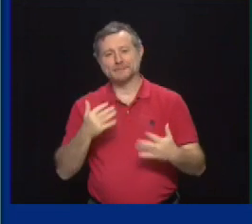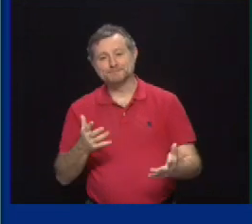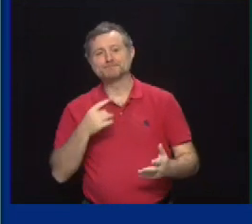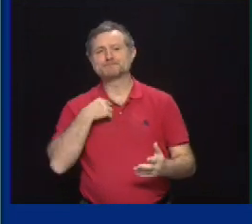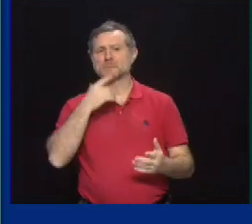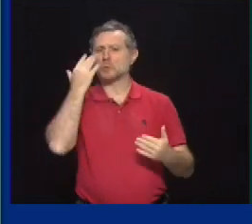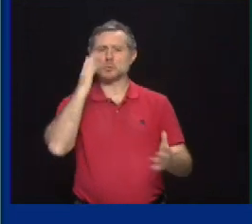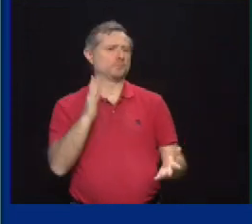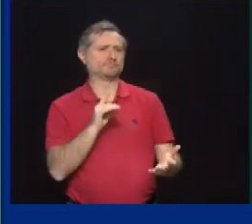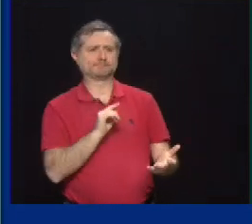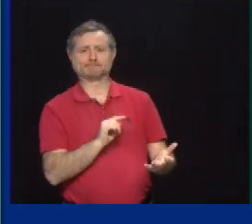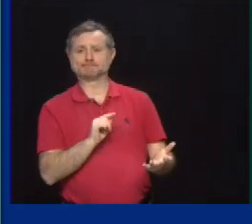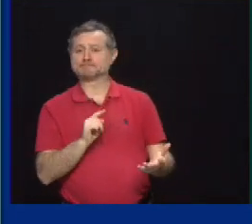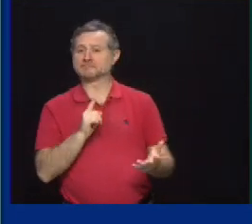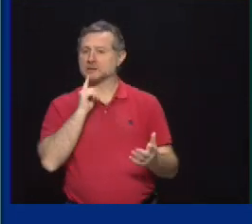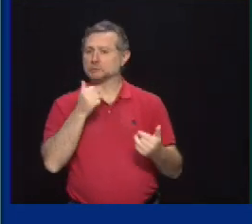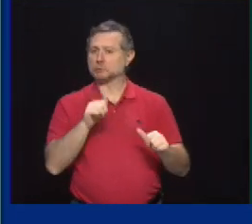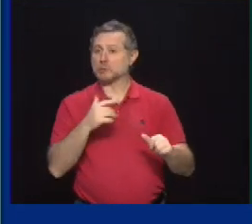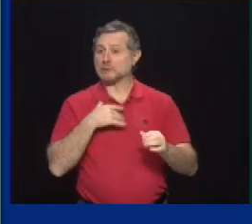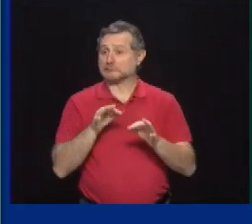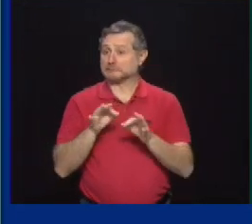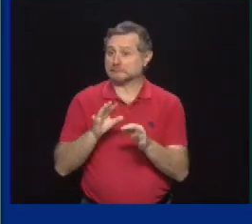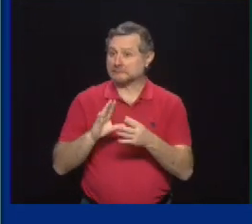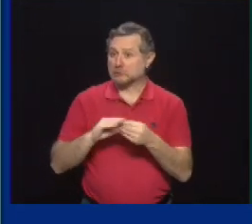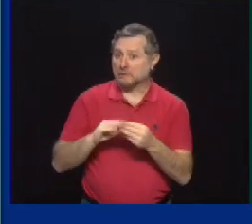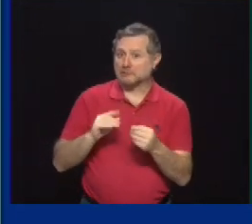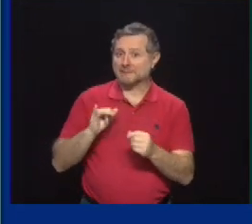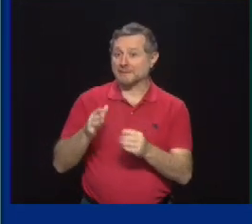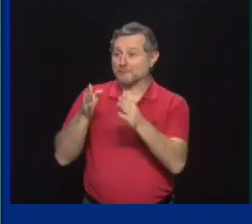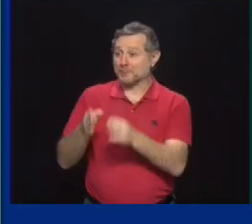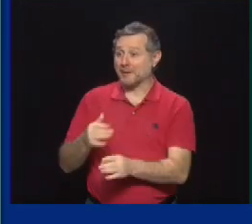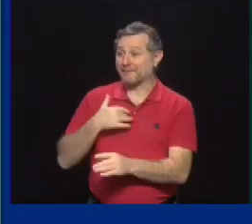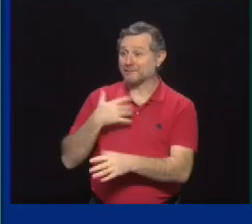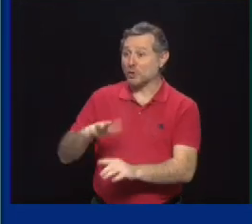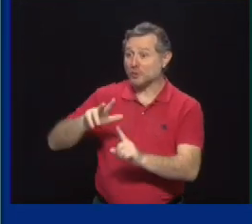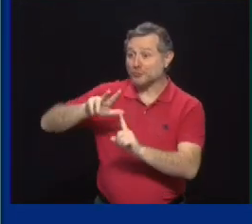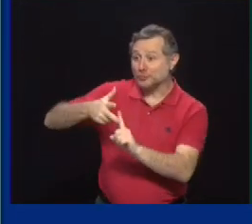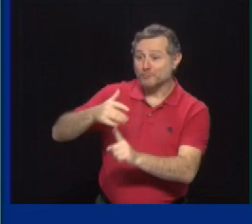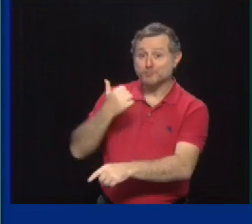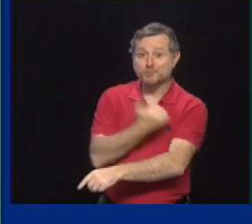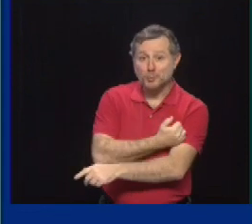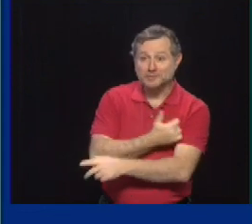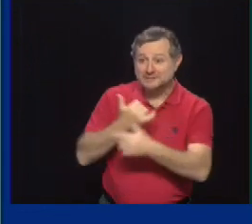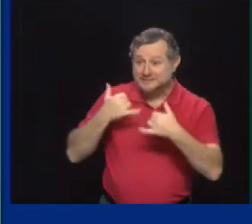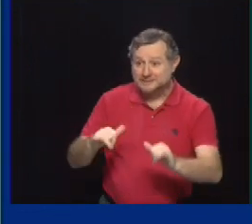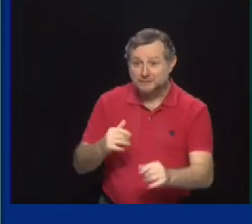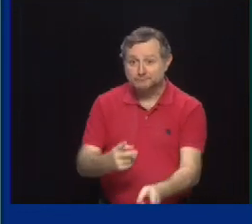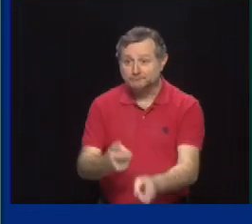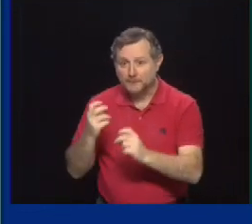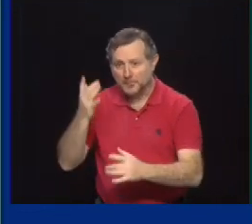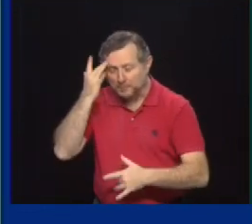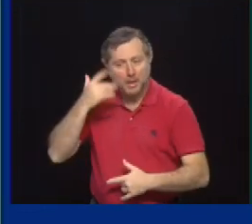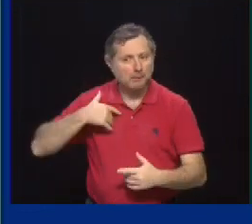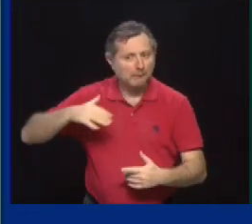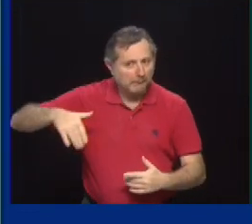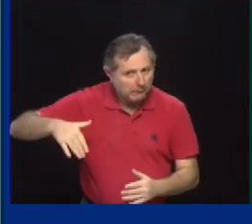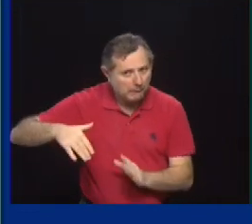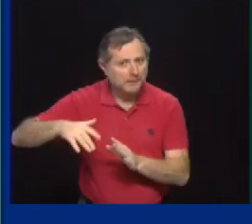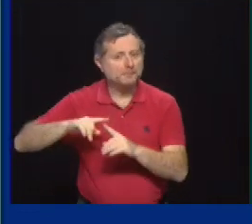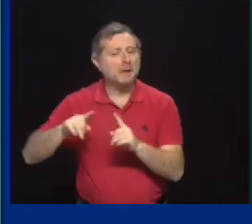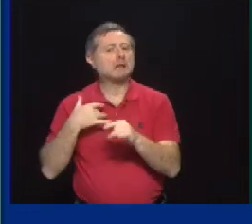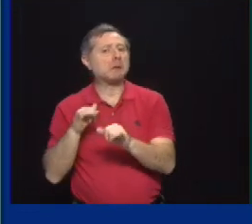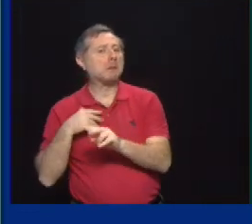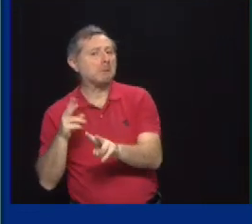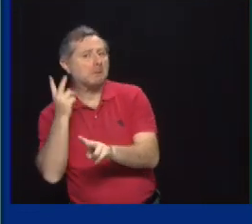booster shots and had a breakthrough case, but we'll be certainly monitoring that in case that starts happening. But the point is, is that while these are